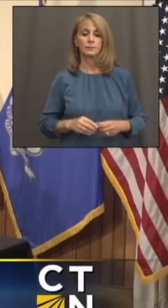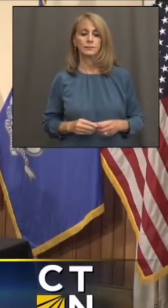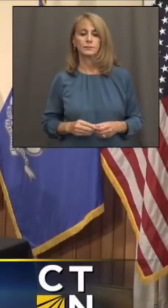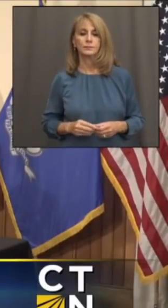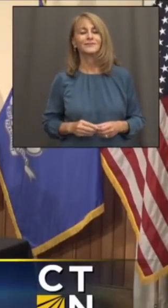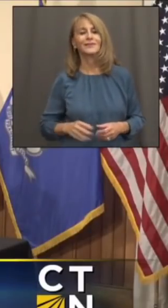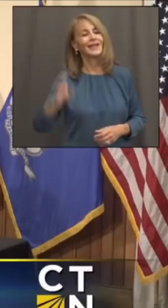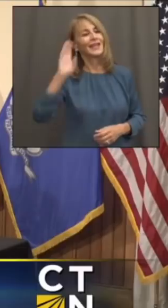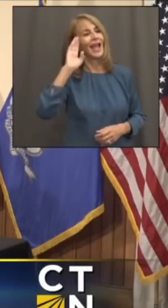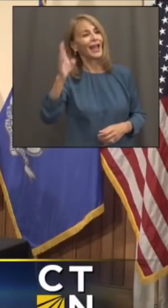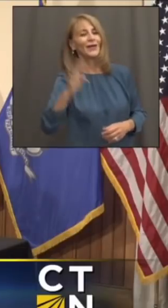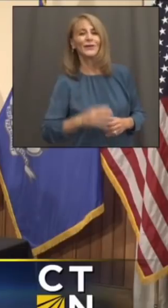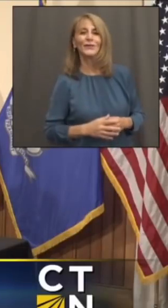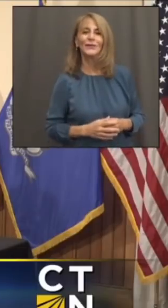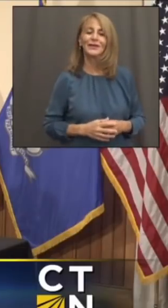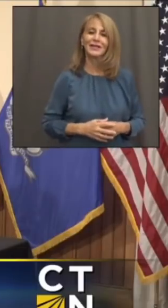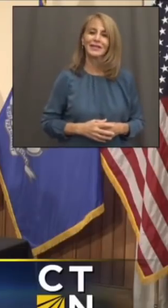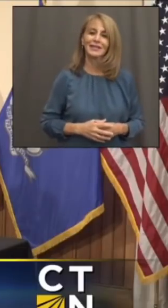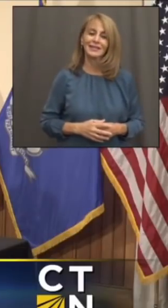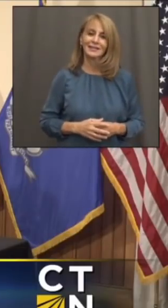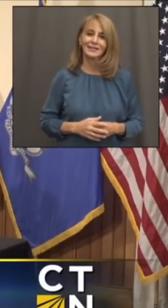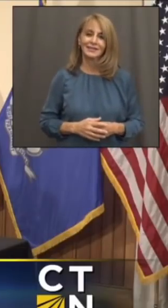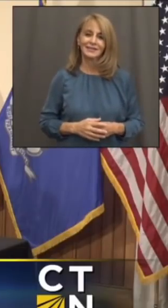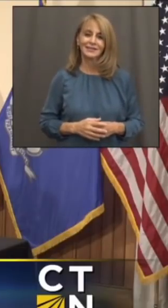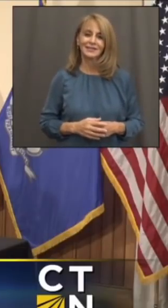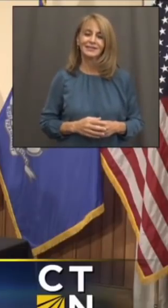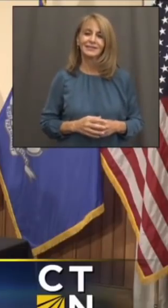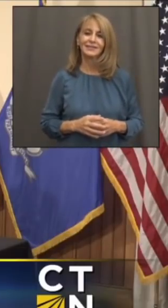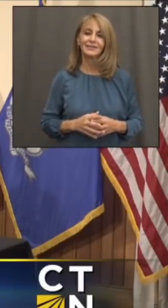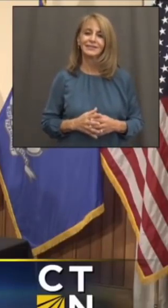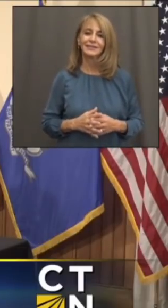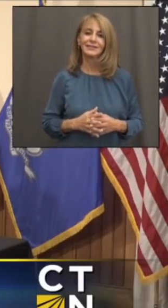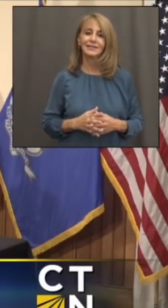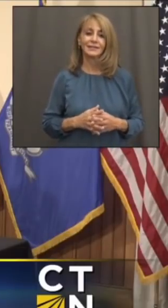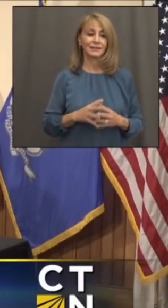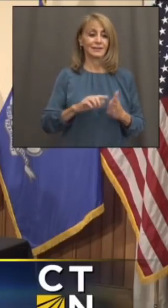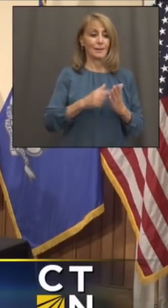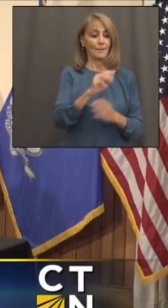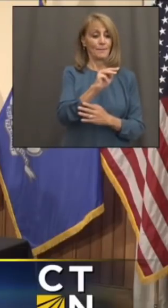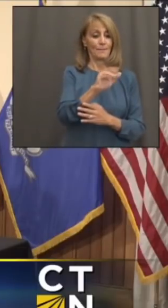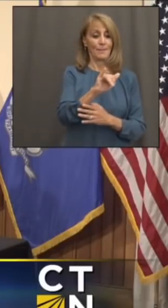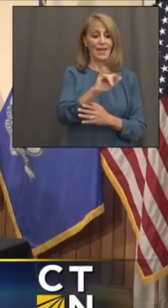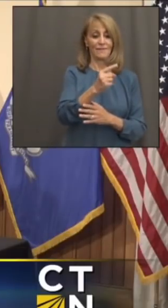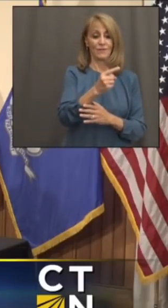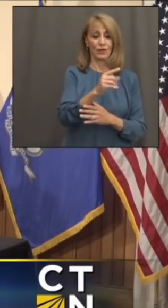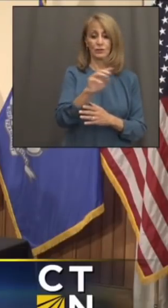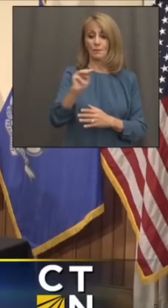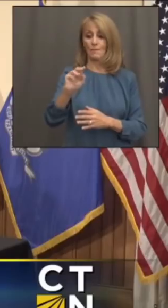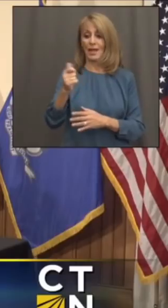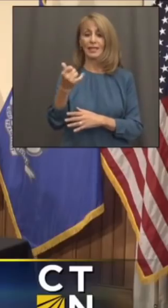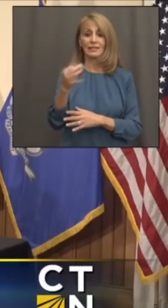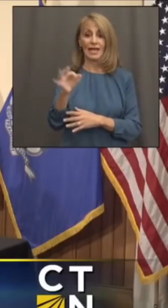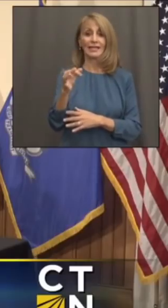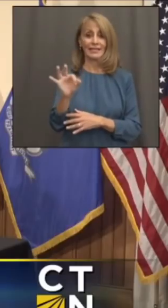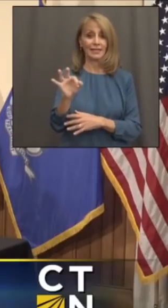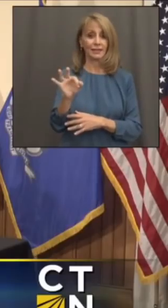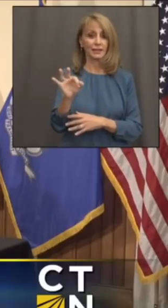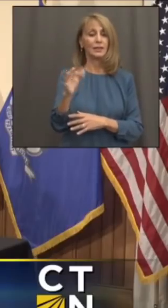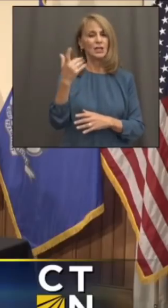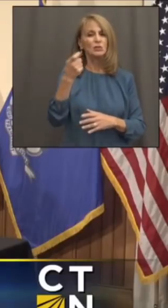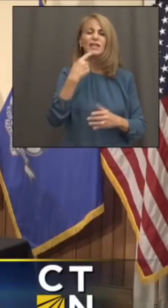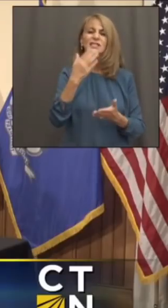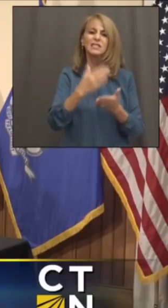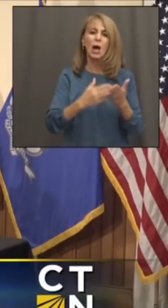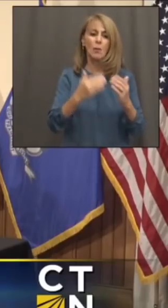Hi, Governor. Governor, could you talk about what are you hoping to see from May 1st to May 19th? Because we're getting some restrictions rolled